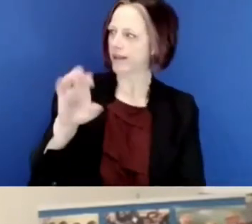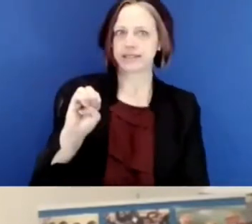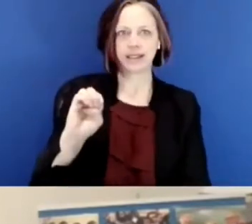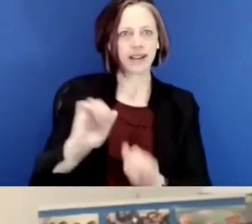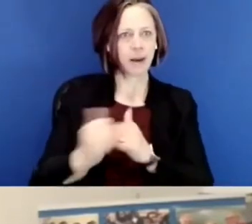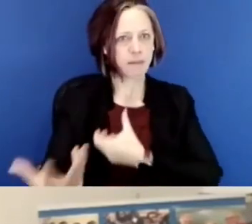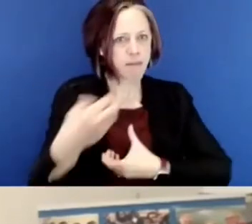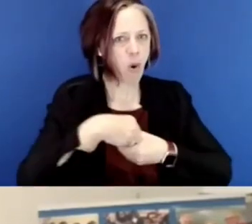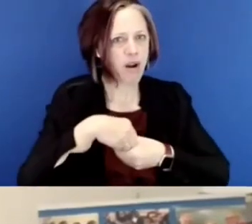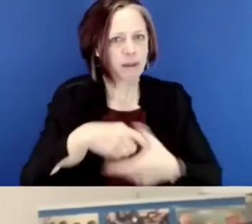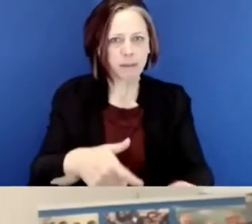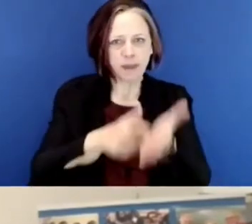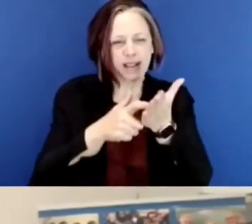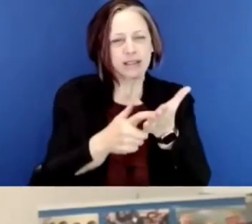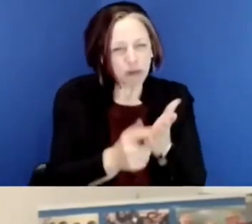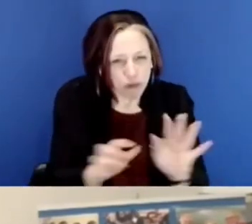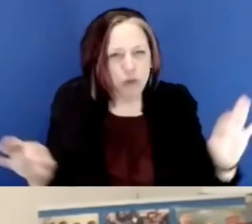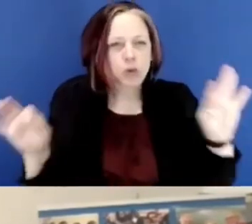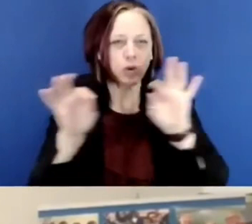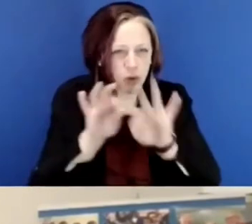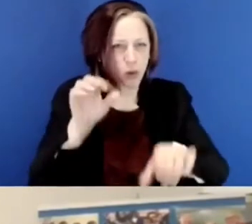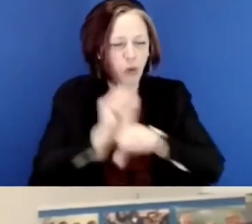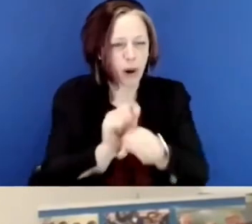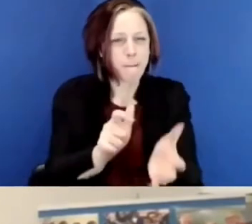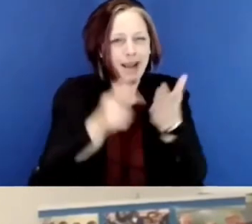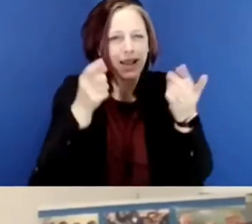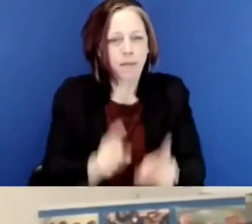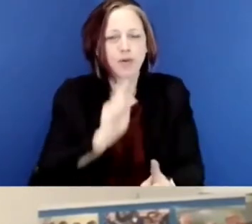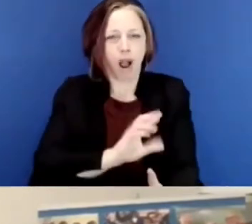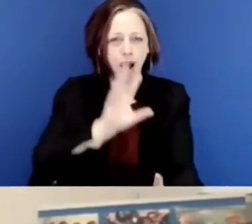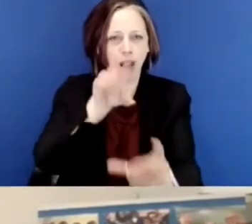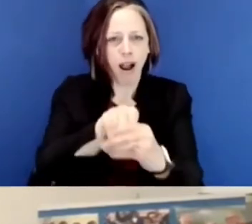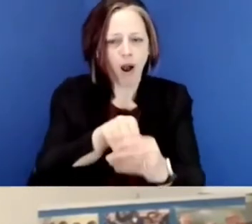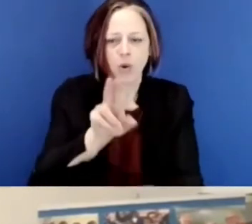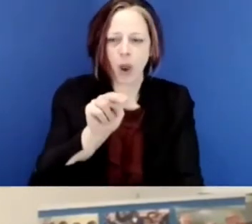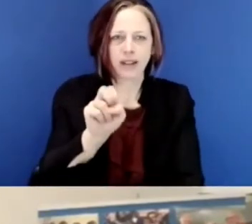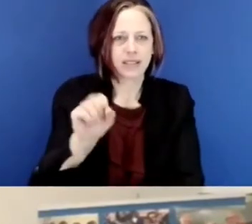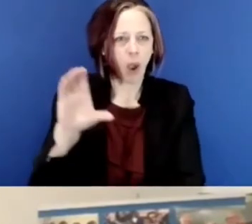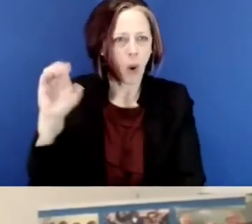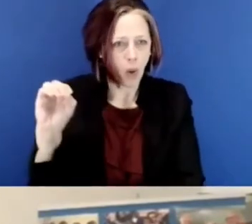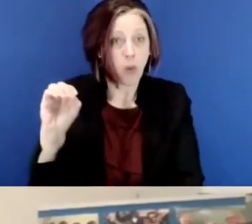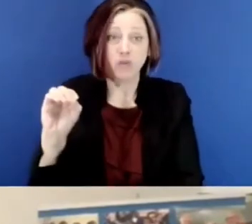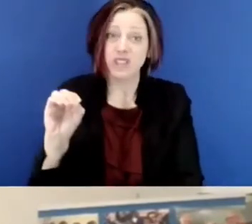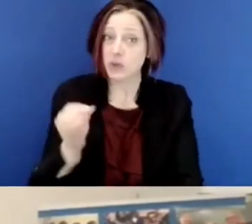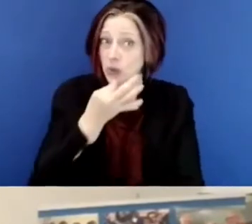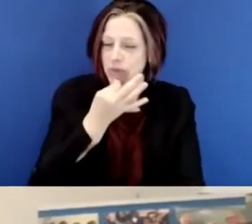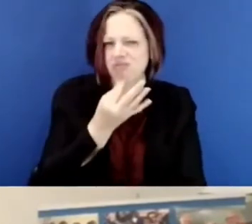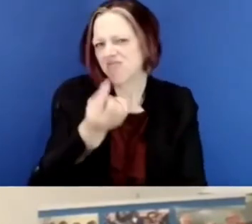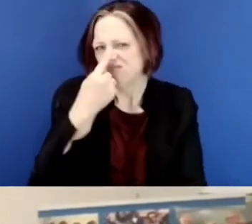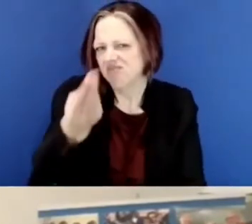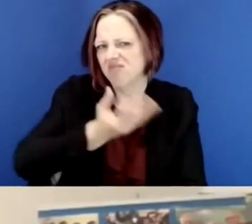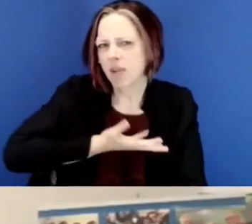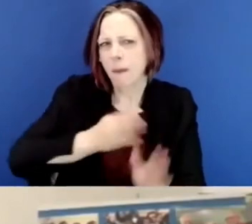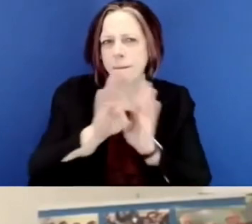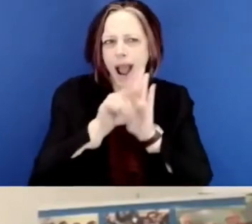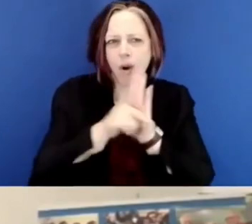public voice about the importance and necessity, the crucial, uh, work needed to rejoin UNESCO and to do